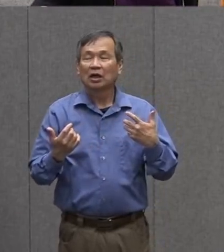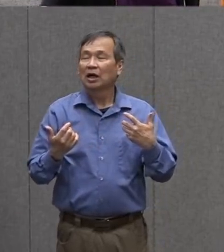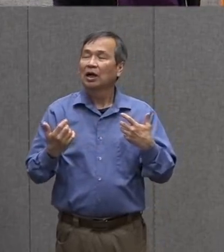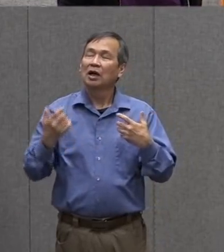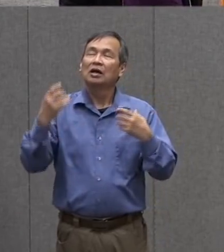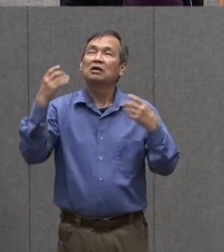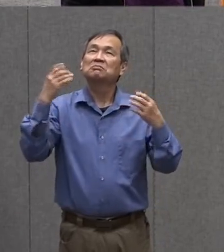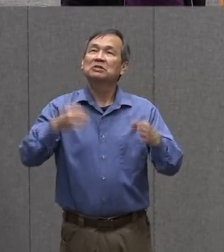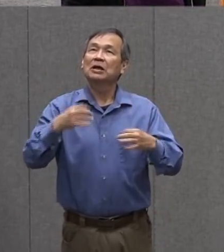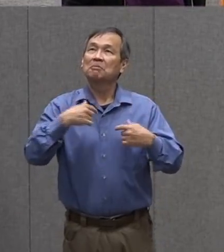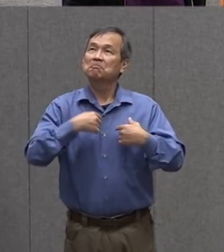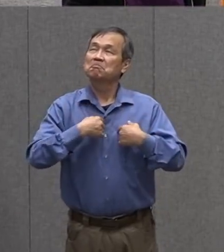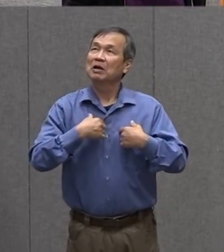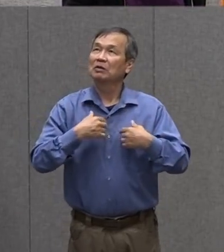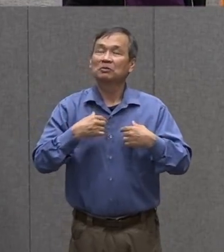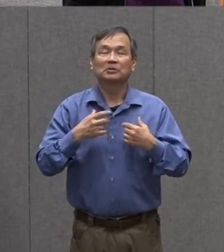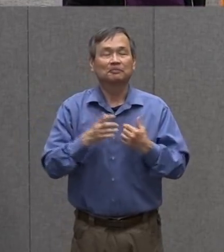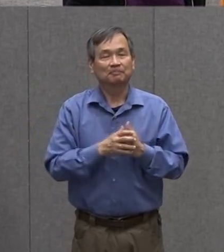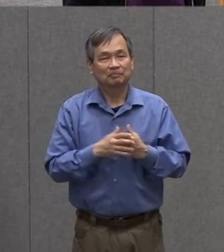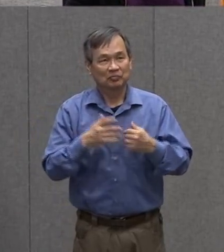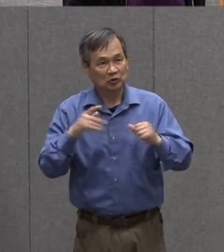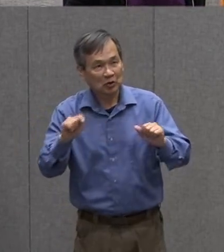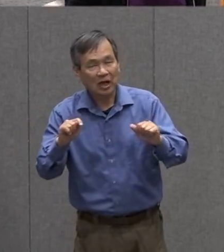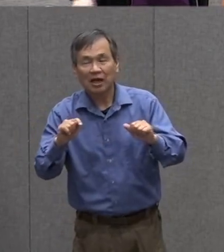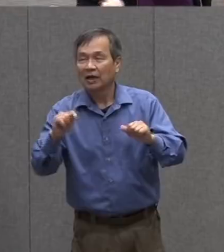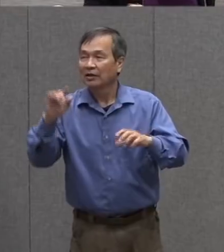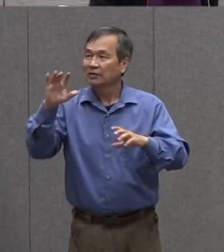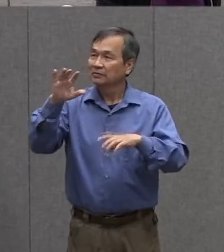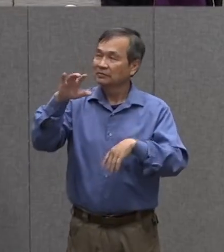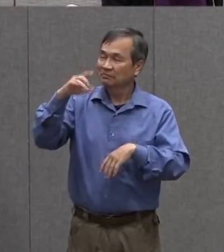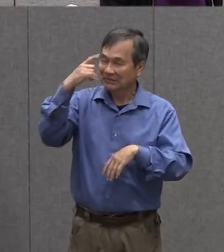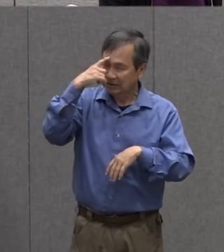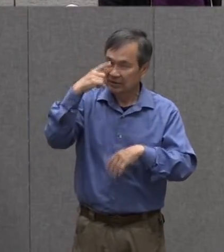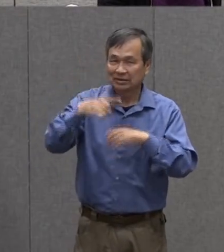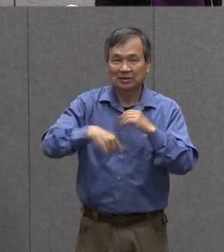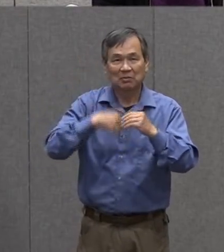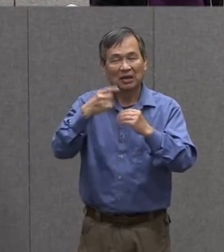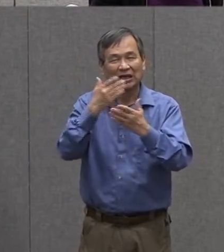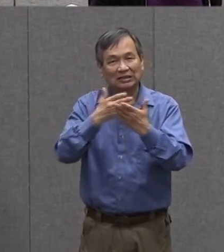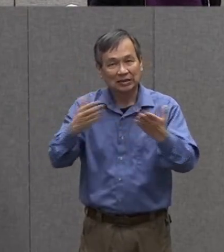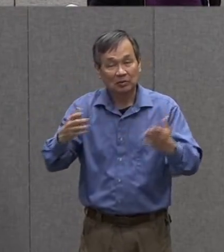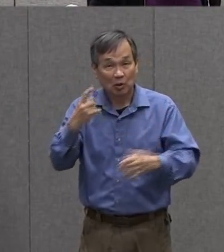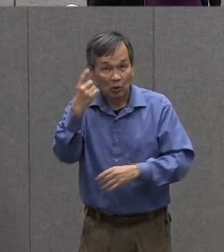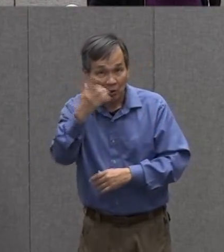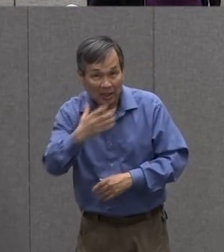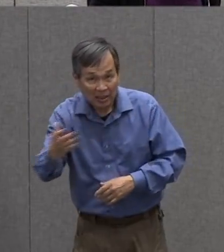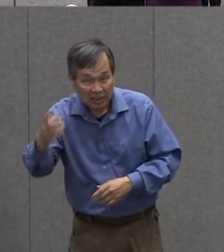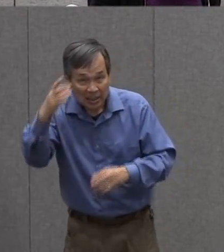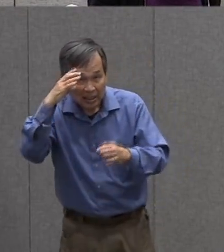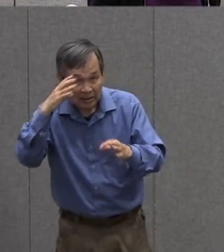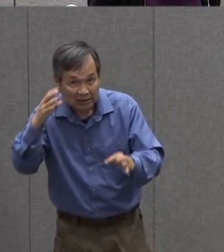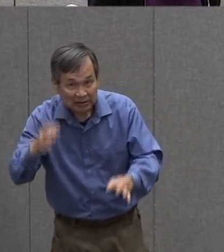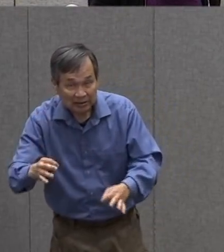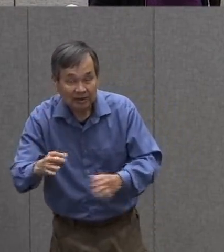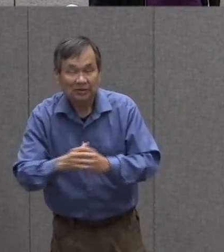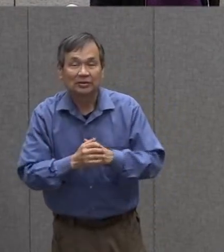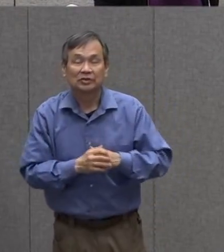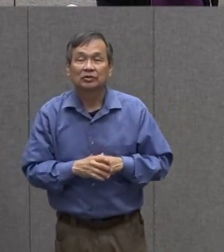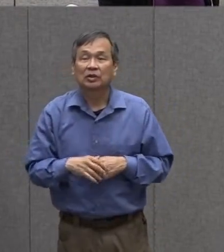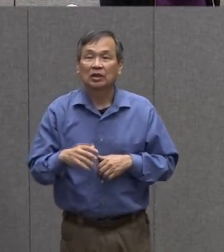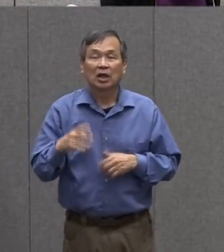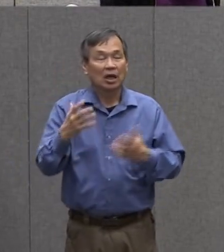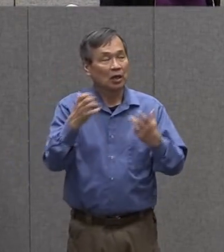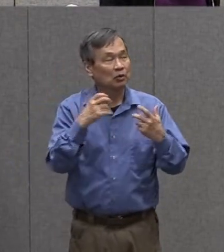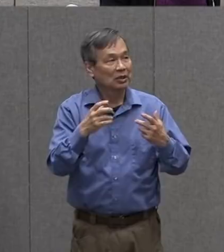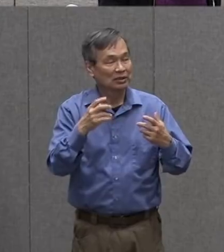challenges and some things to look for and think about one thing i decided to look for was three